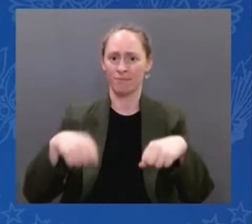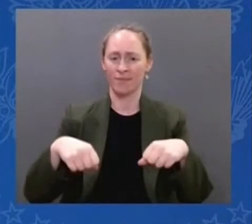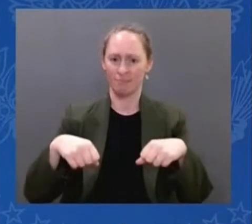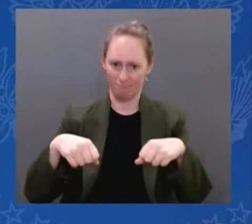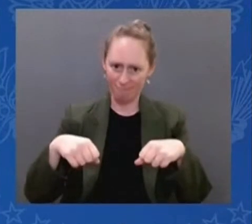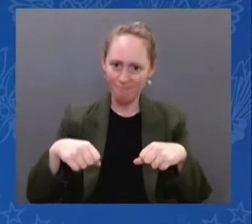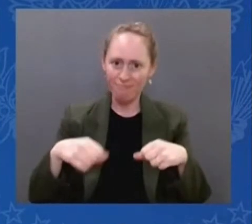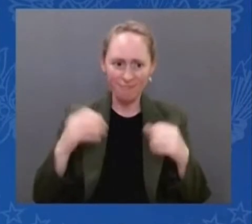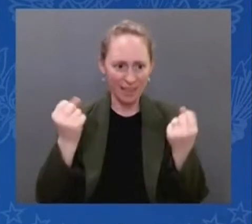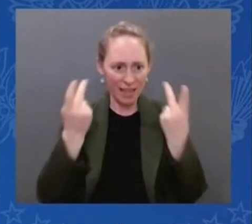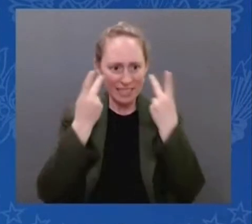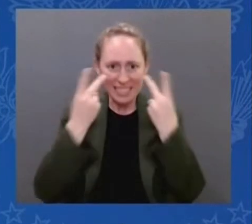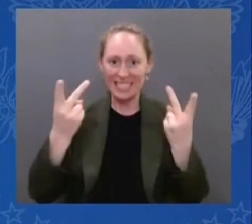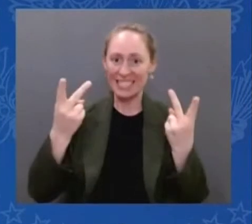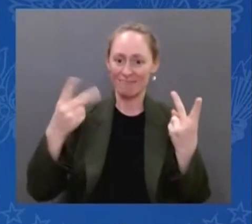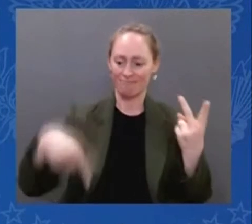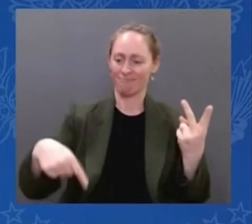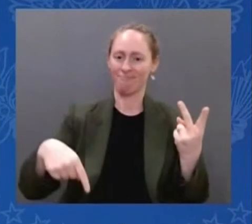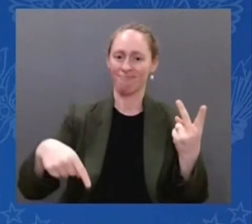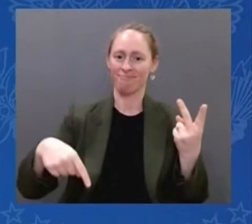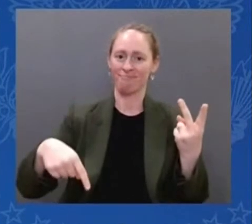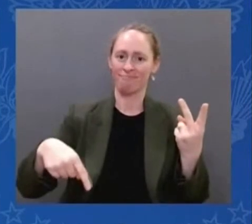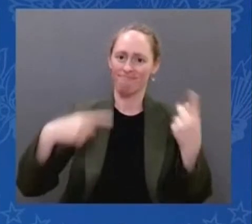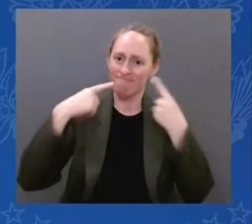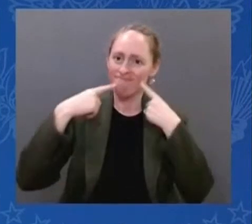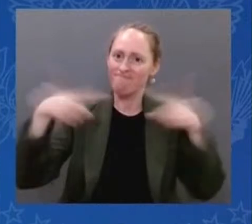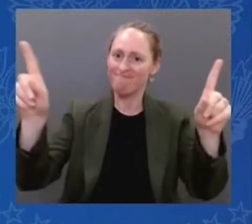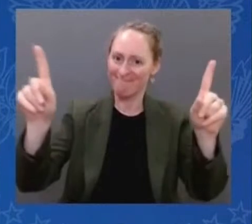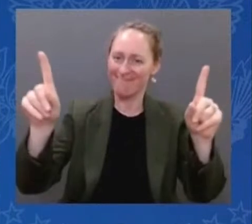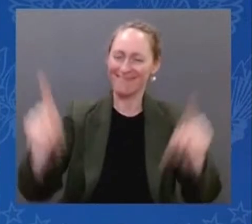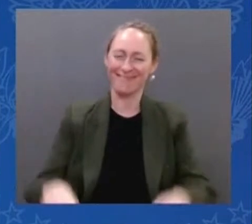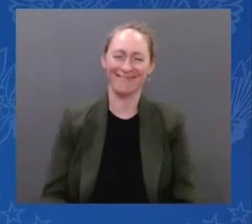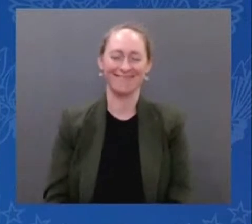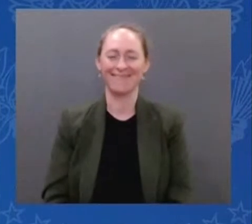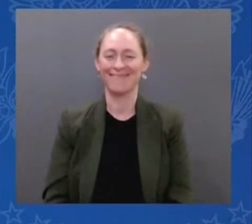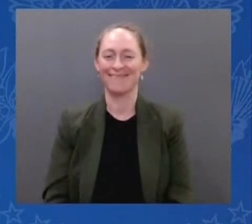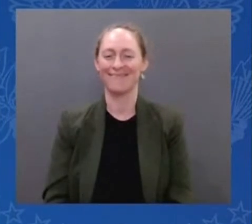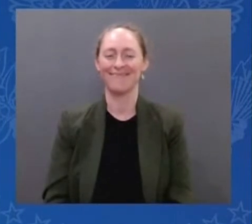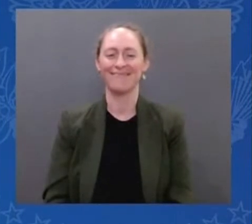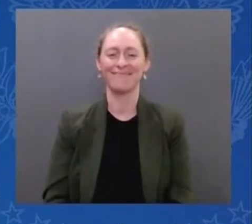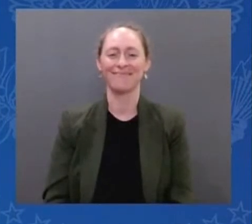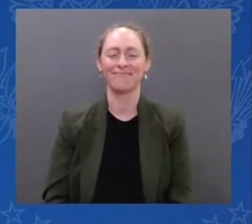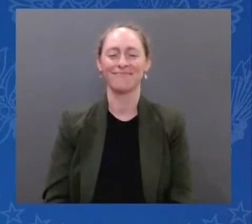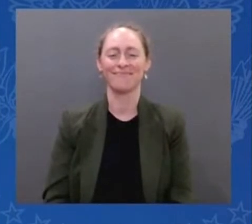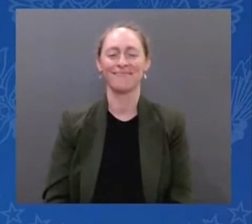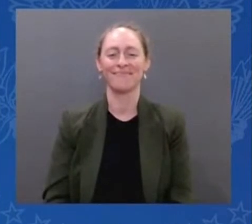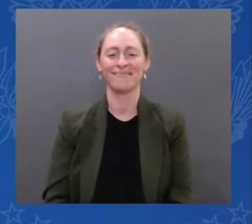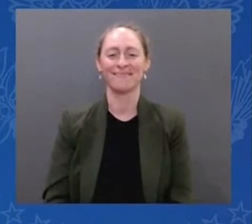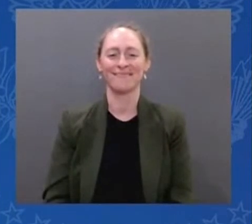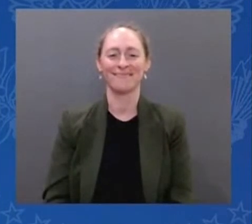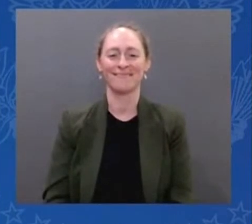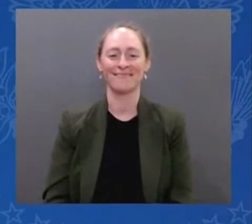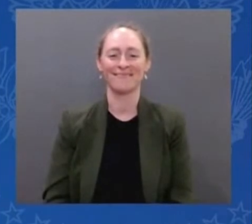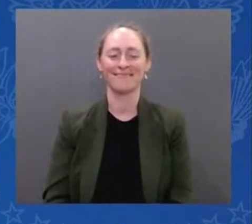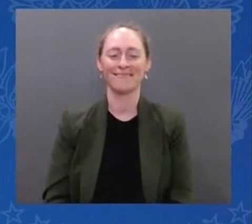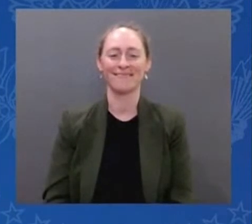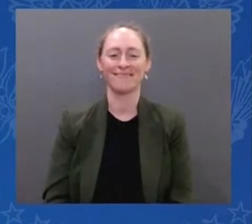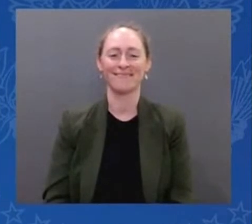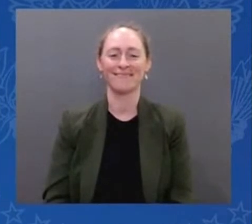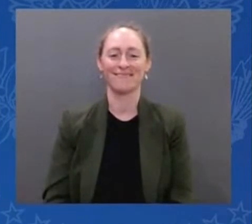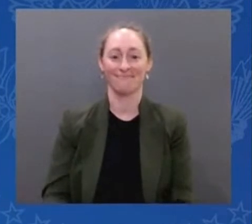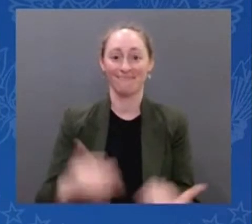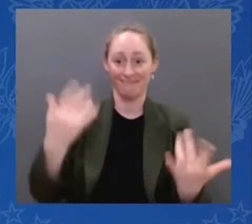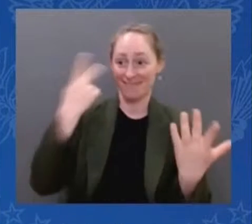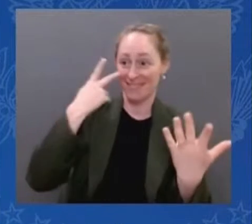today are a testament to the amazing work done by the thousands of workers across our nation who dedicated